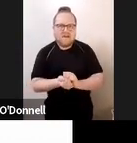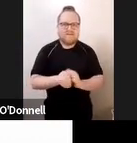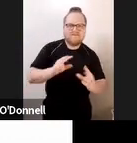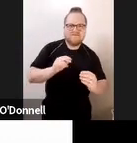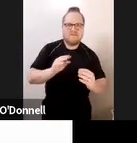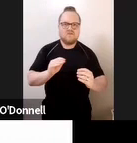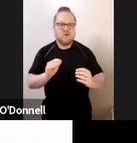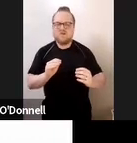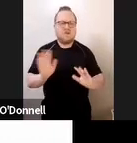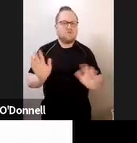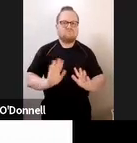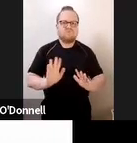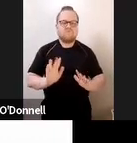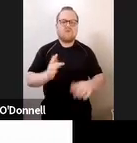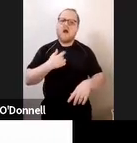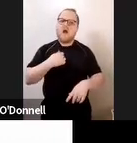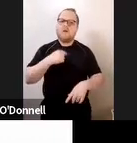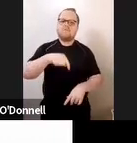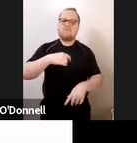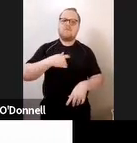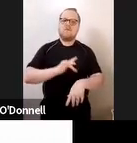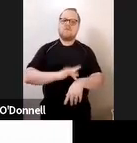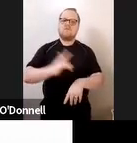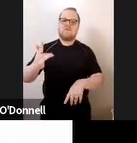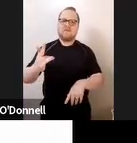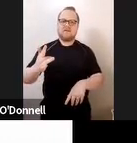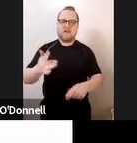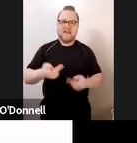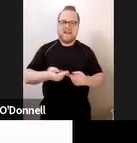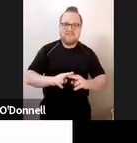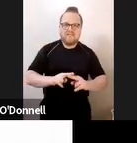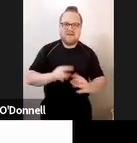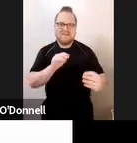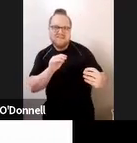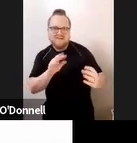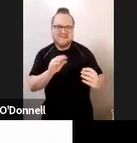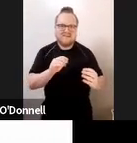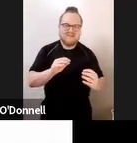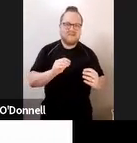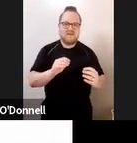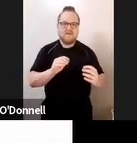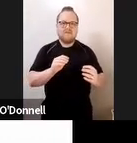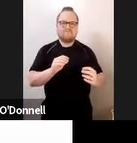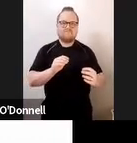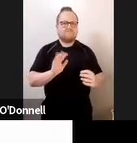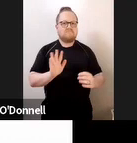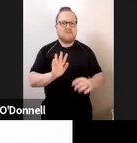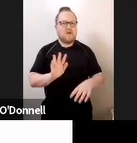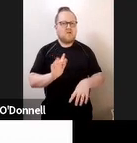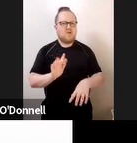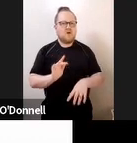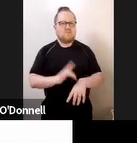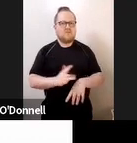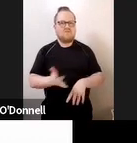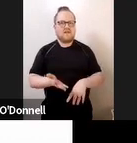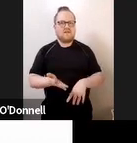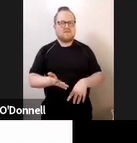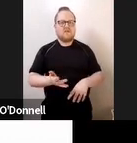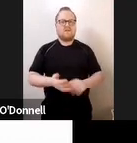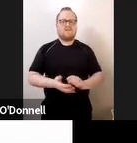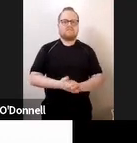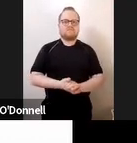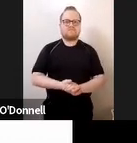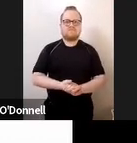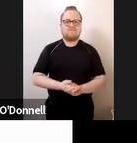-disclose things. It would be inappropriate. But I do self-disclose things all the time, perhaps